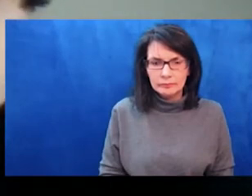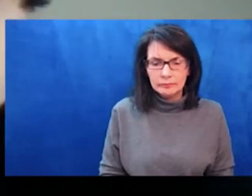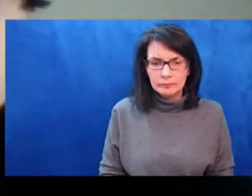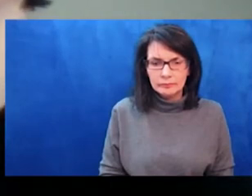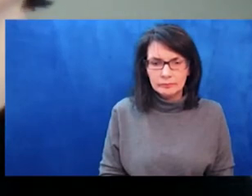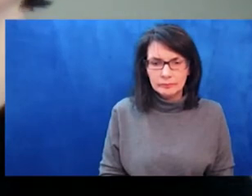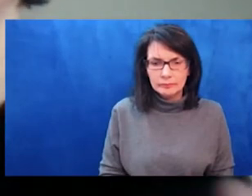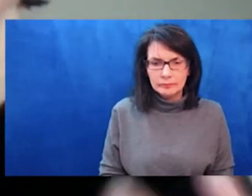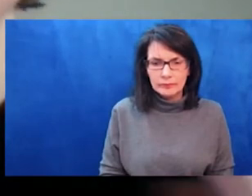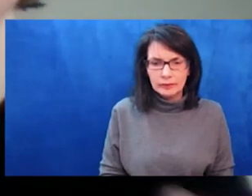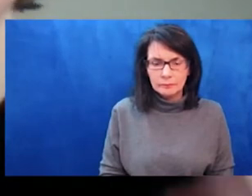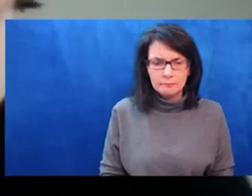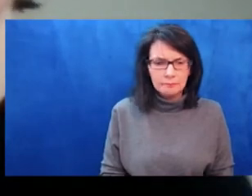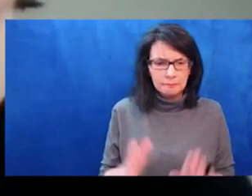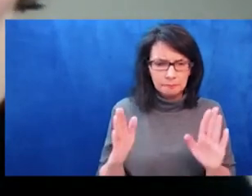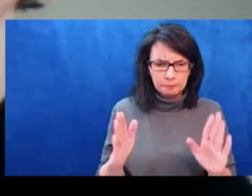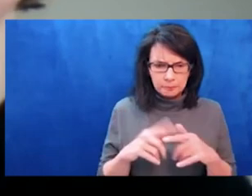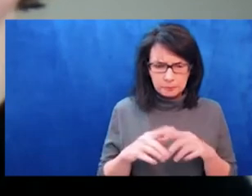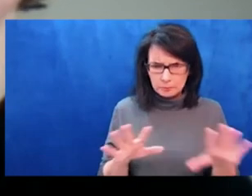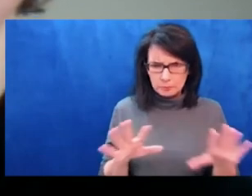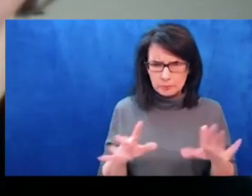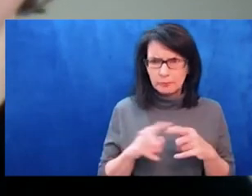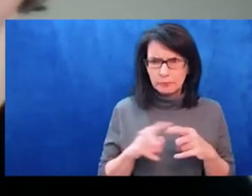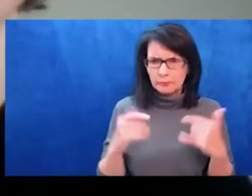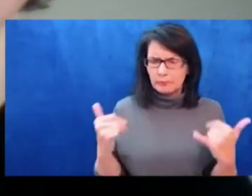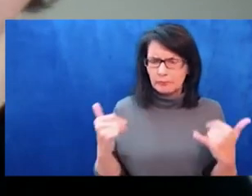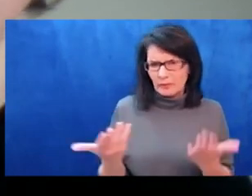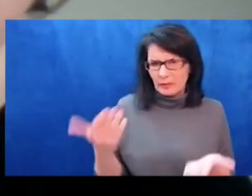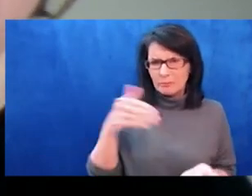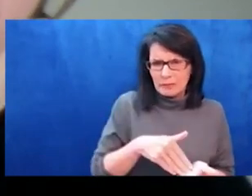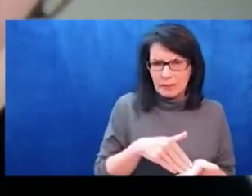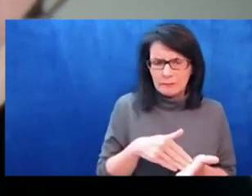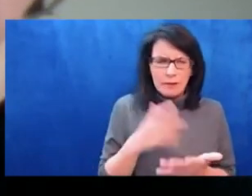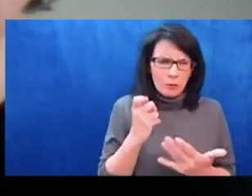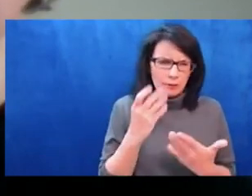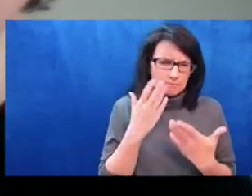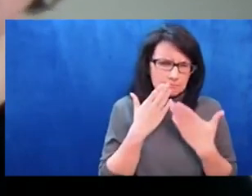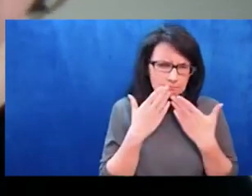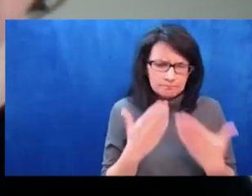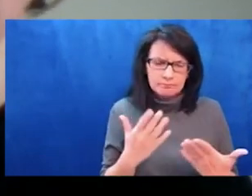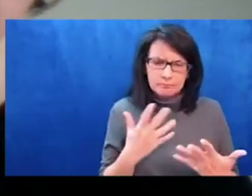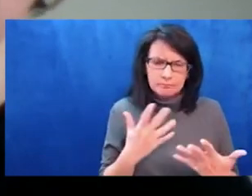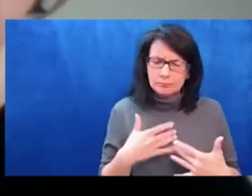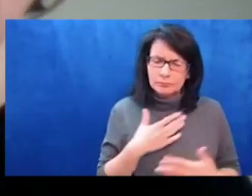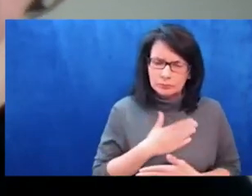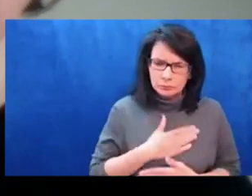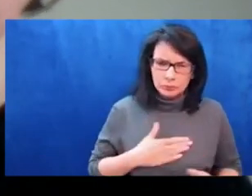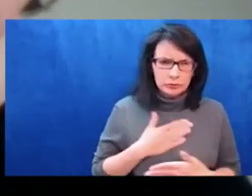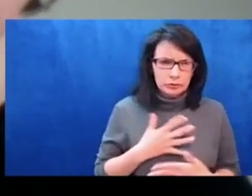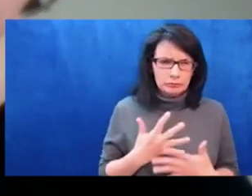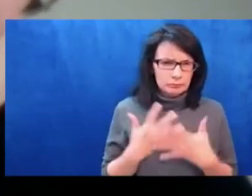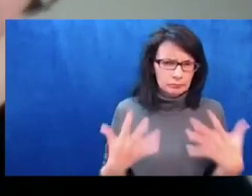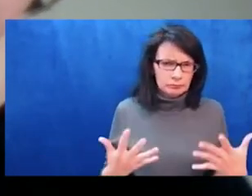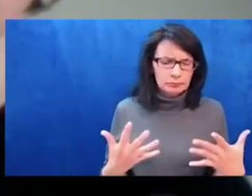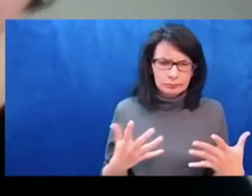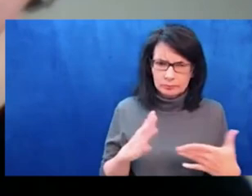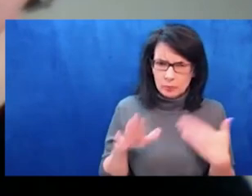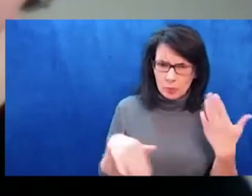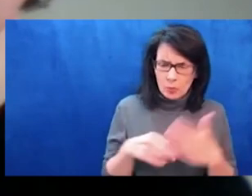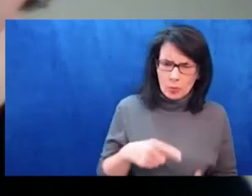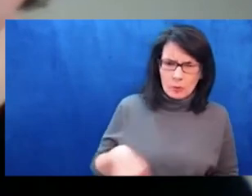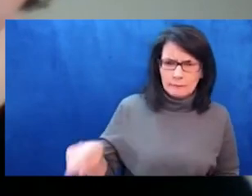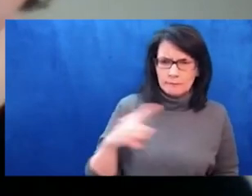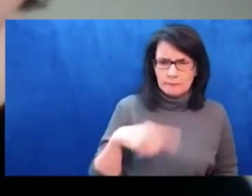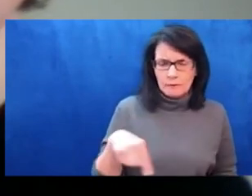that's another word. It's, it's going to be with me. So thank you, Mohammed, for being here and speaking in a way that is also